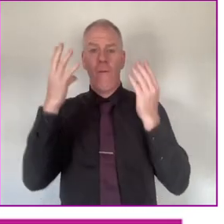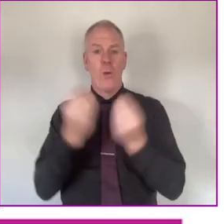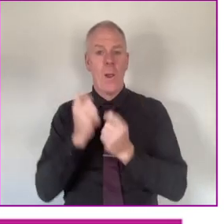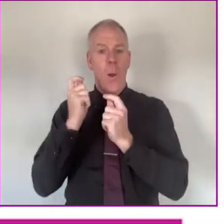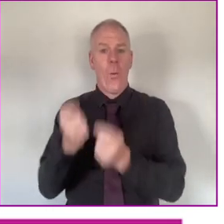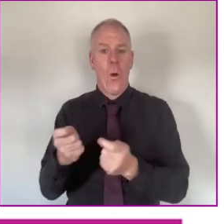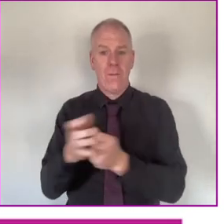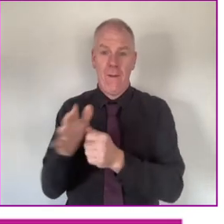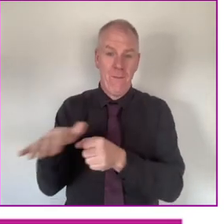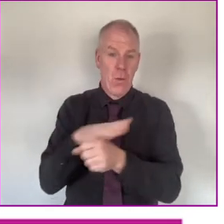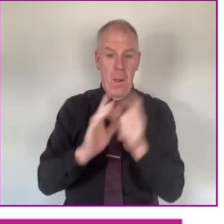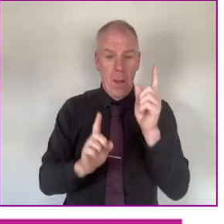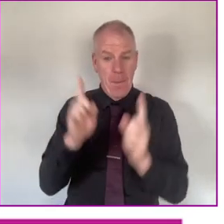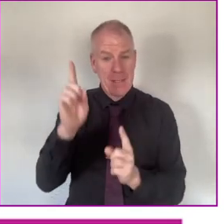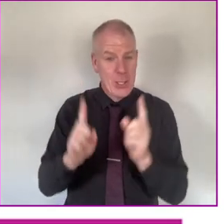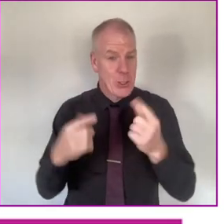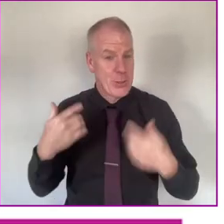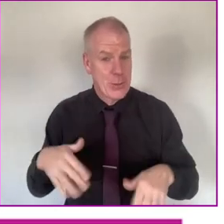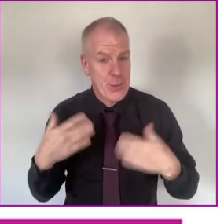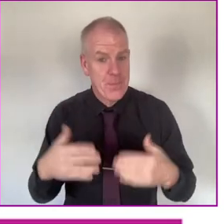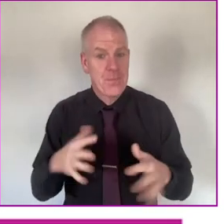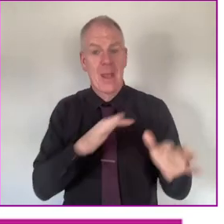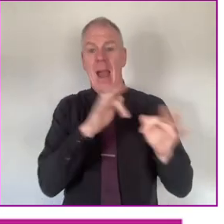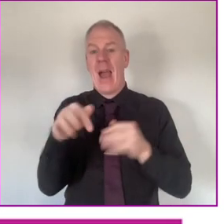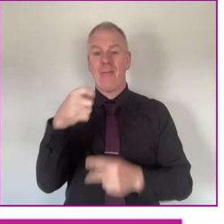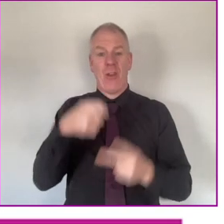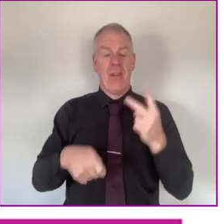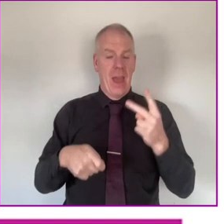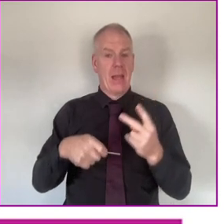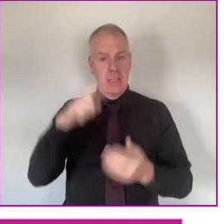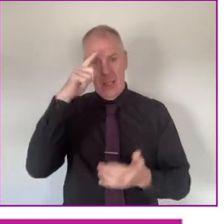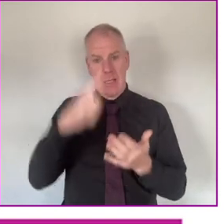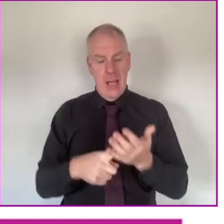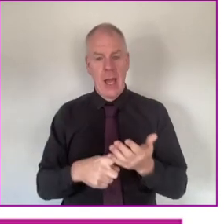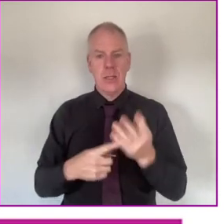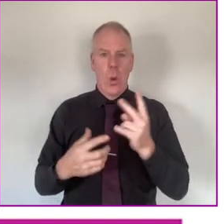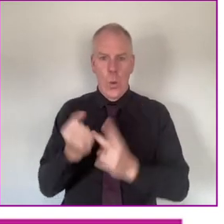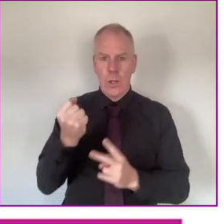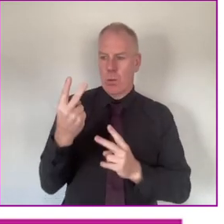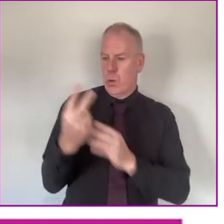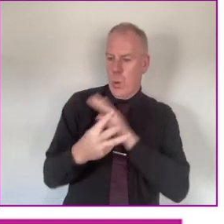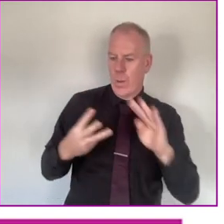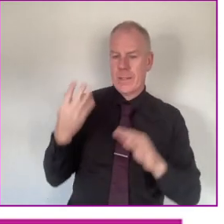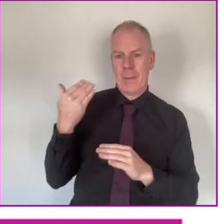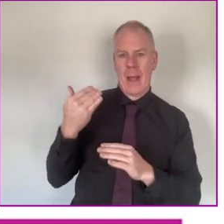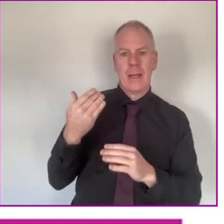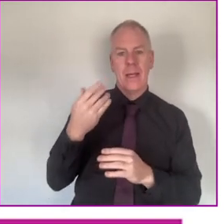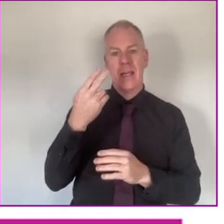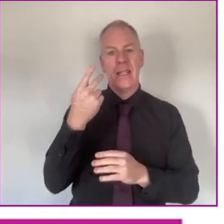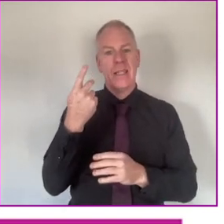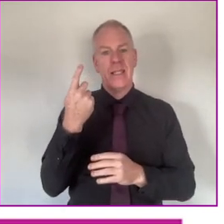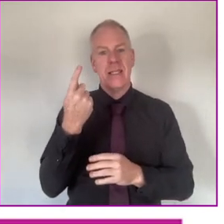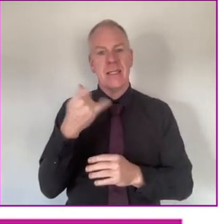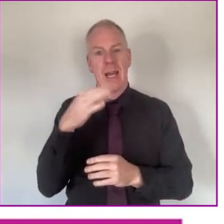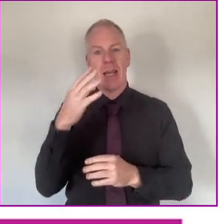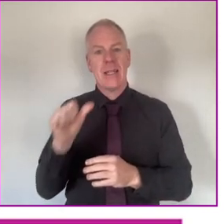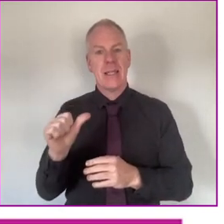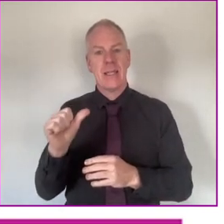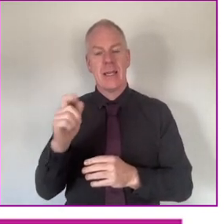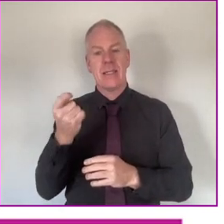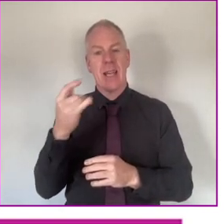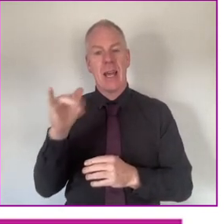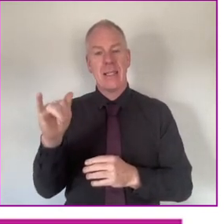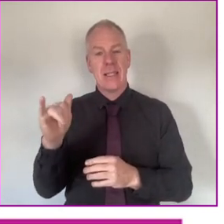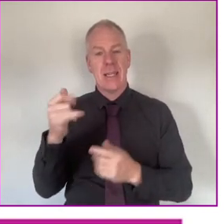overall whole award for the whole competition. Following that, we also won, two weeks ago, the Tidy Towns competition